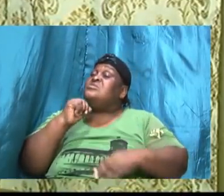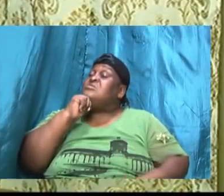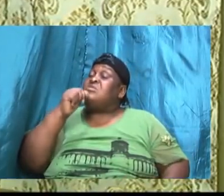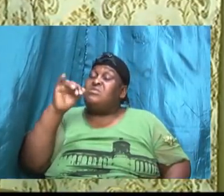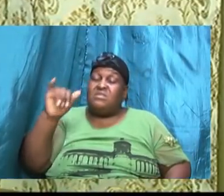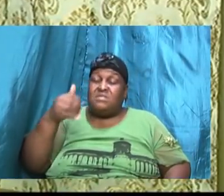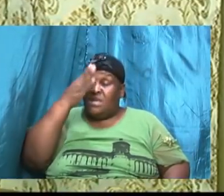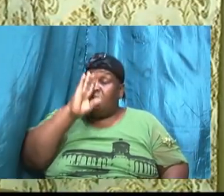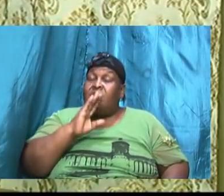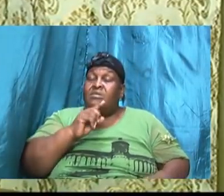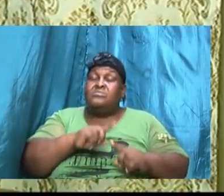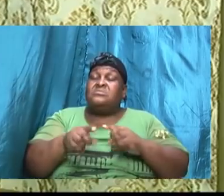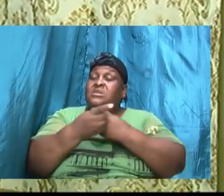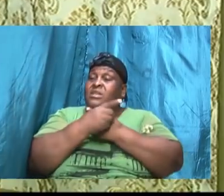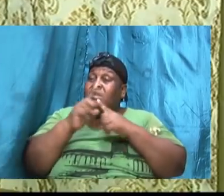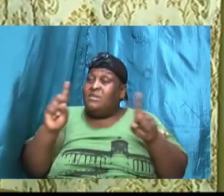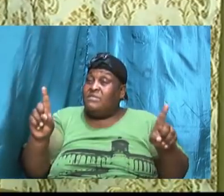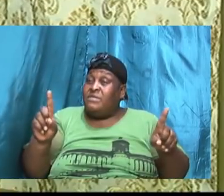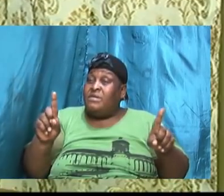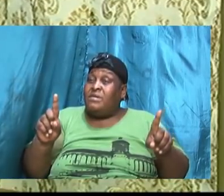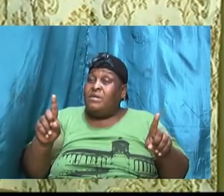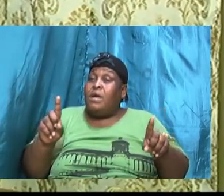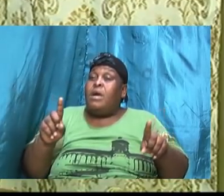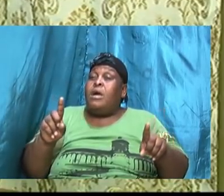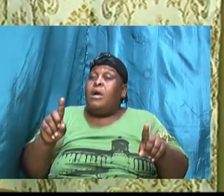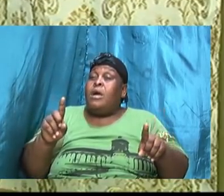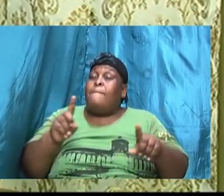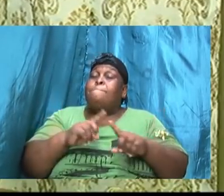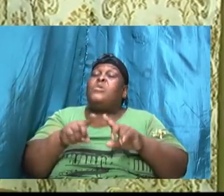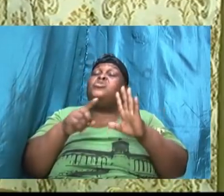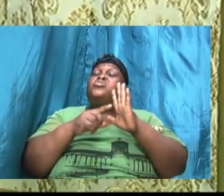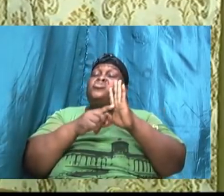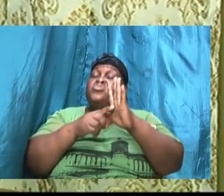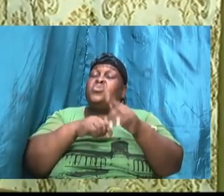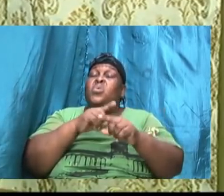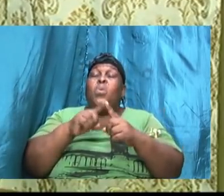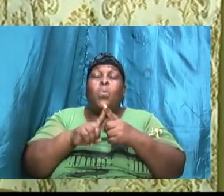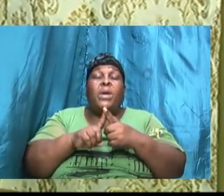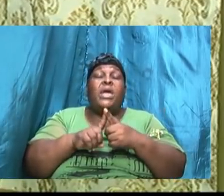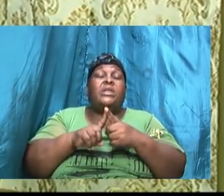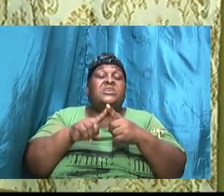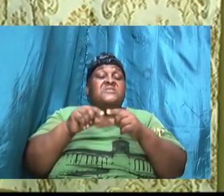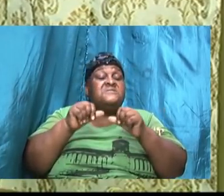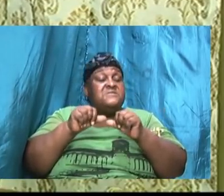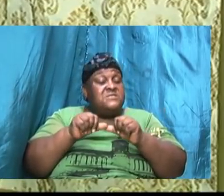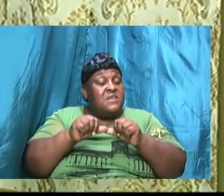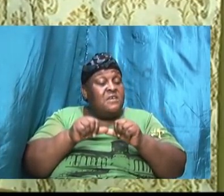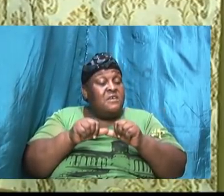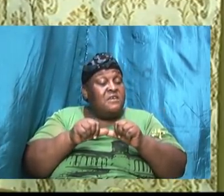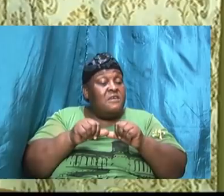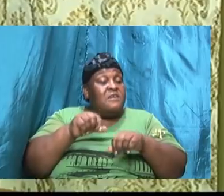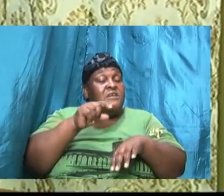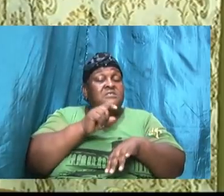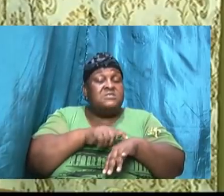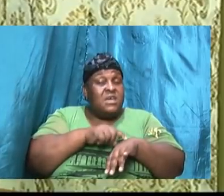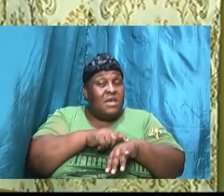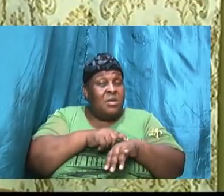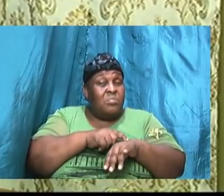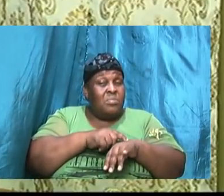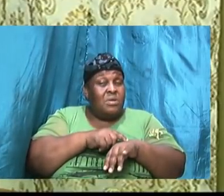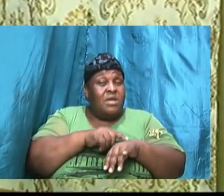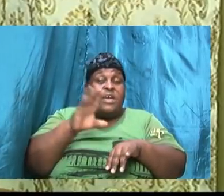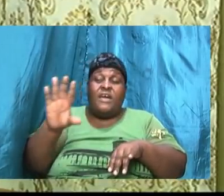but it goes to show that when we spend the time to find the mind of God remember we started out with the scripture and the Bible said now